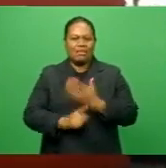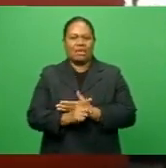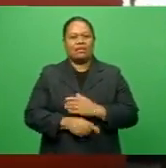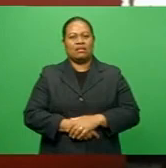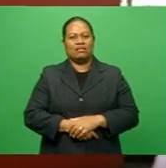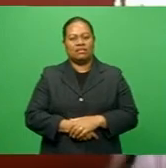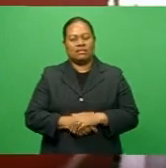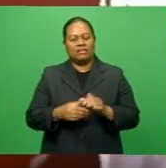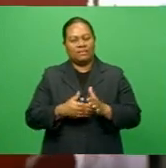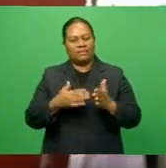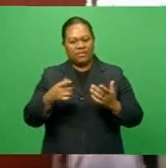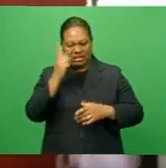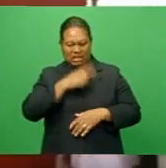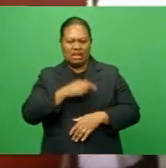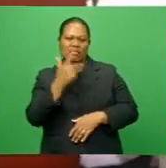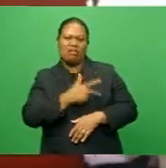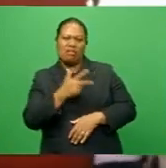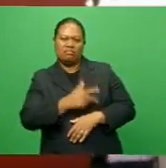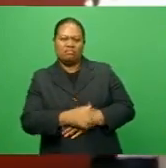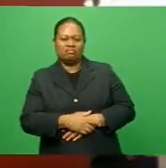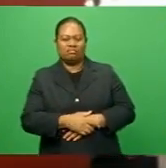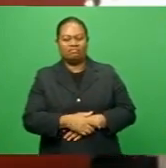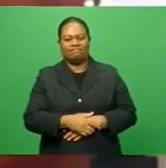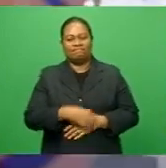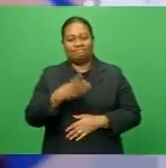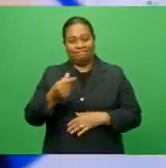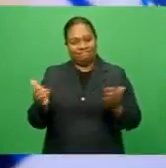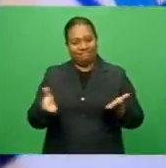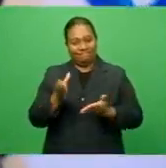that someone on the island broke his arm, see?